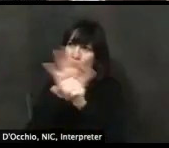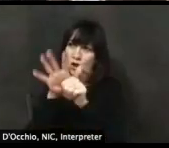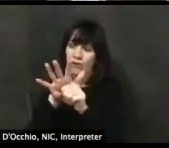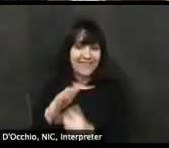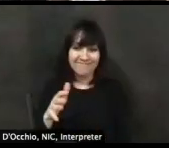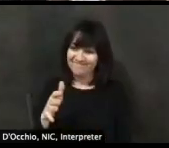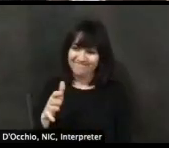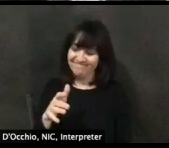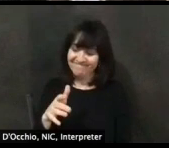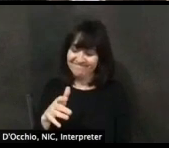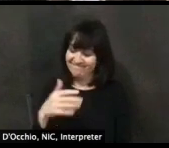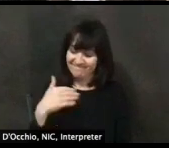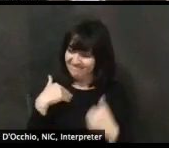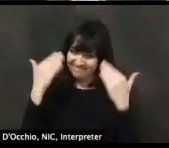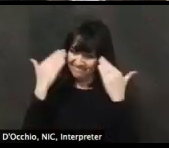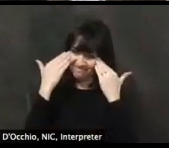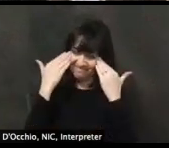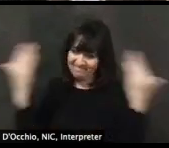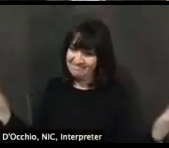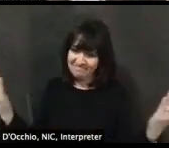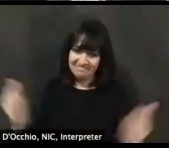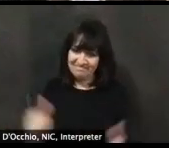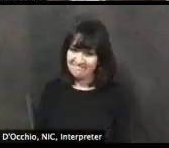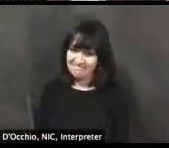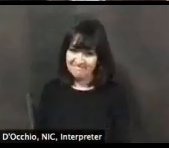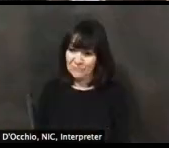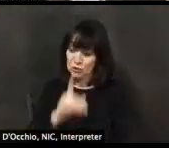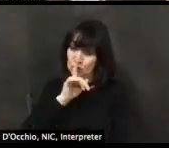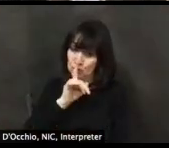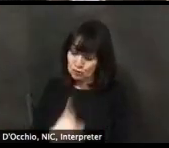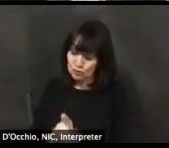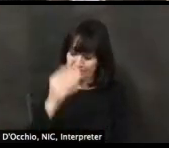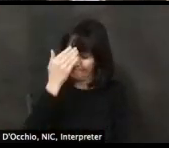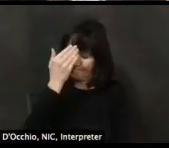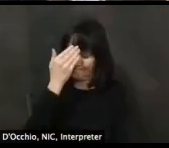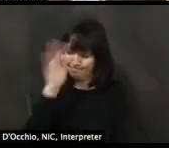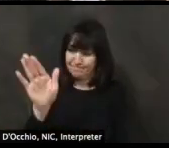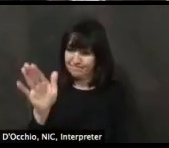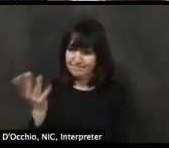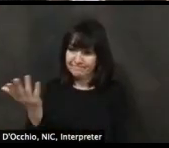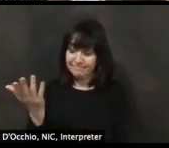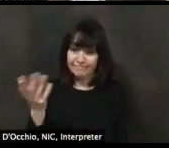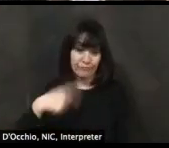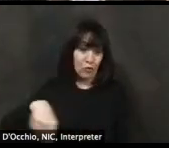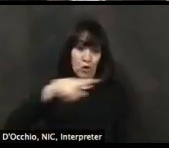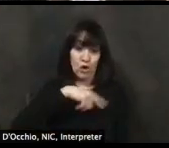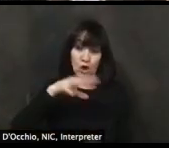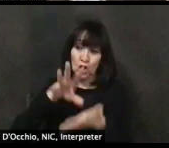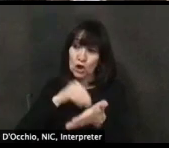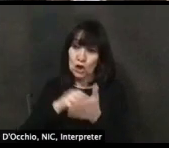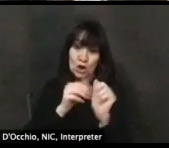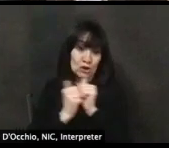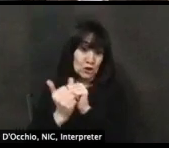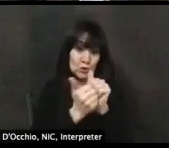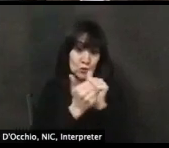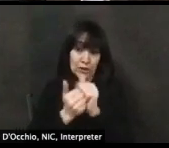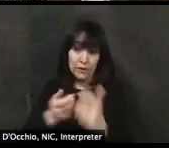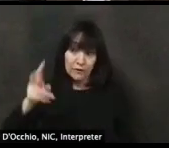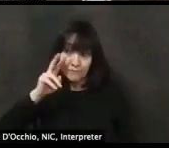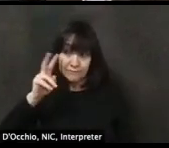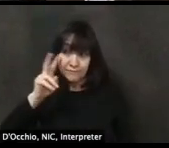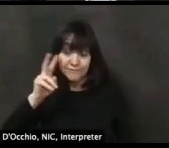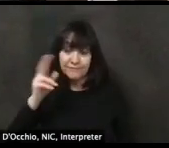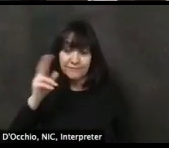together if, uh, if it makes a difference. It's, it's a new virus. And, uh, when it is warmer,